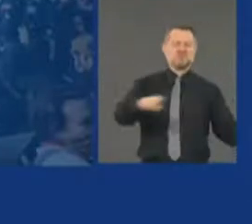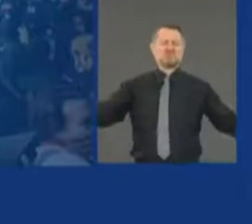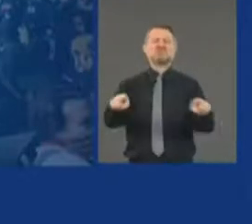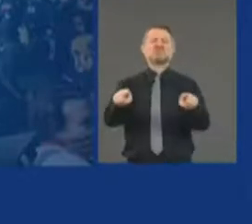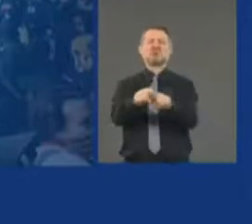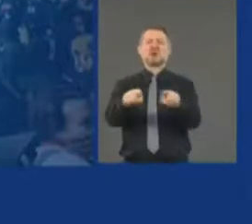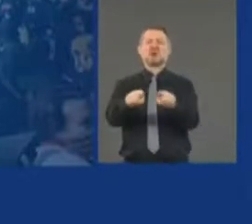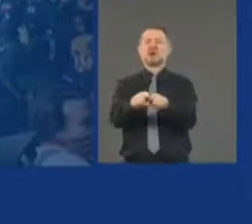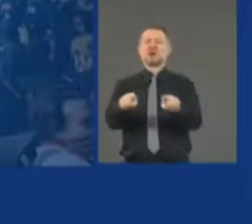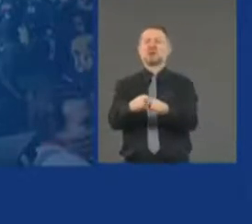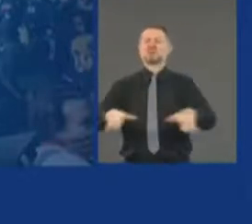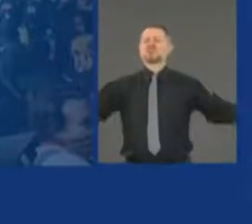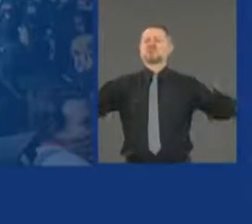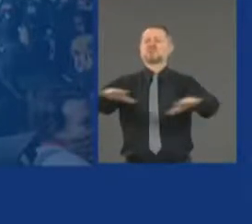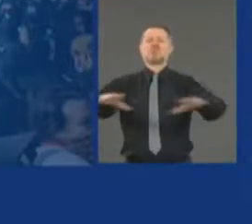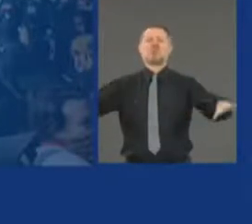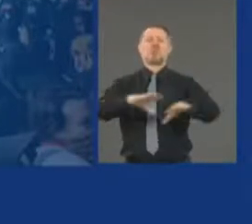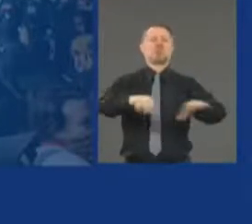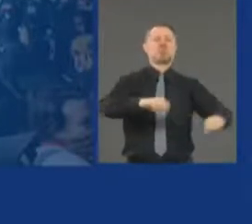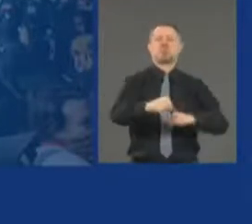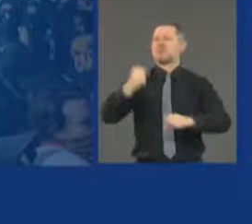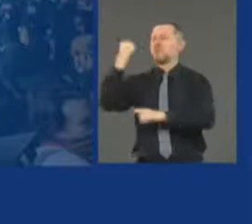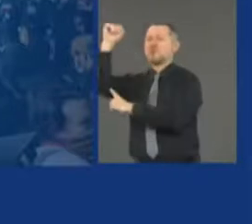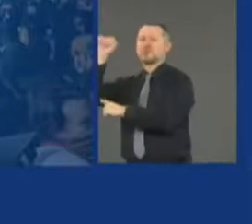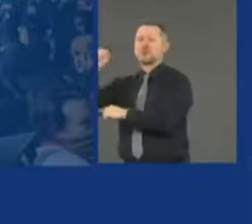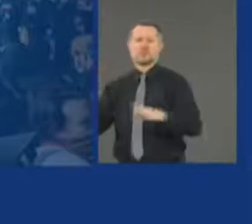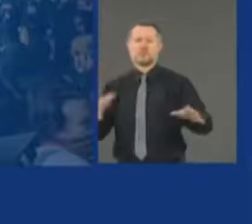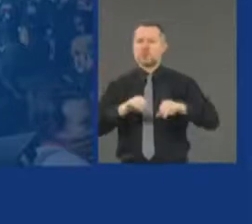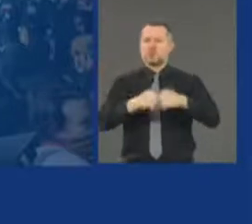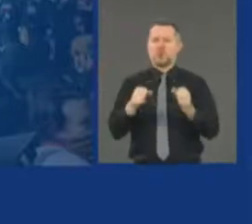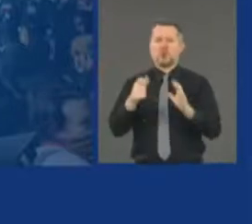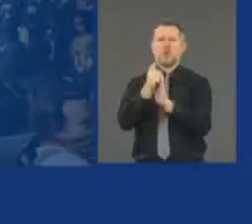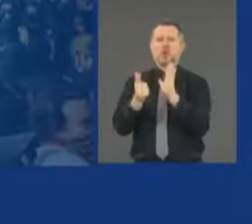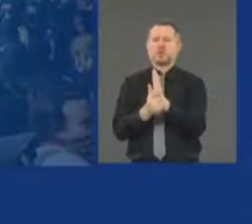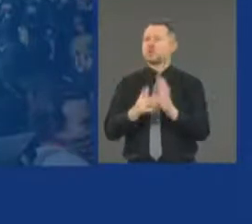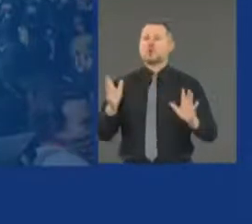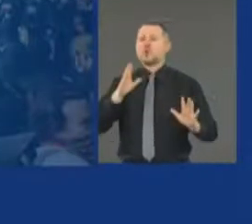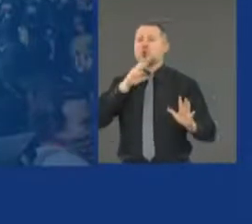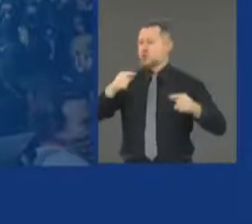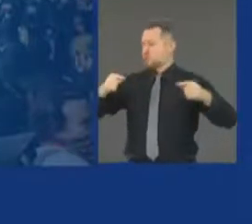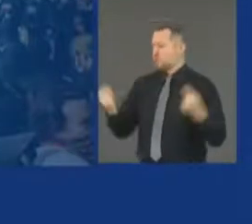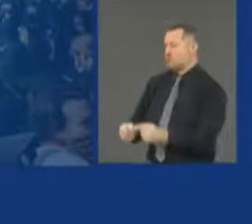element. And that actually defeats the righteousness of the message.